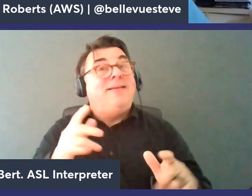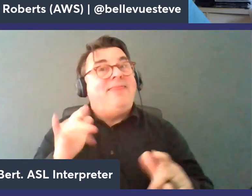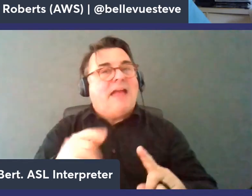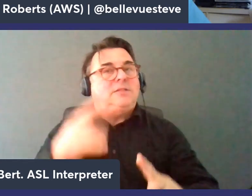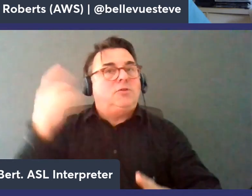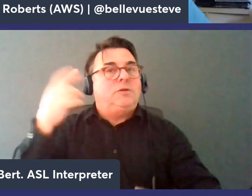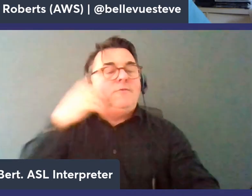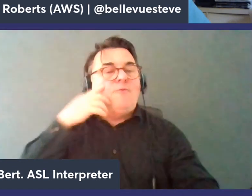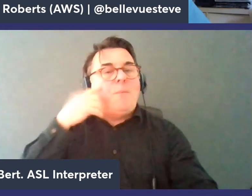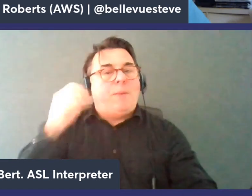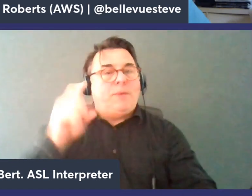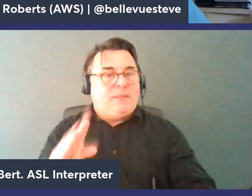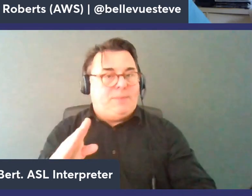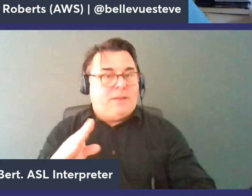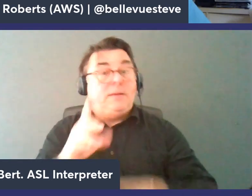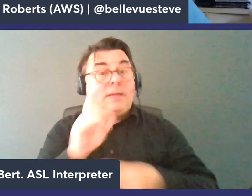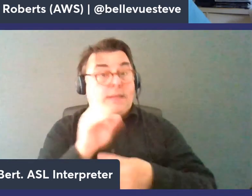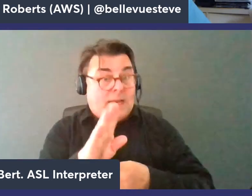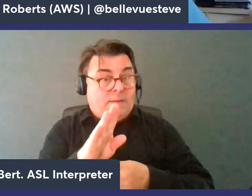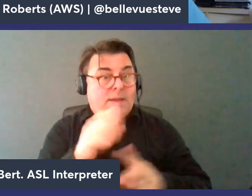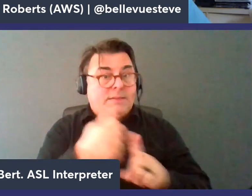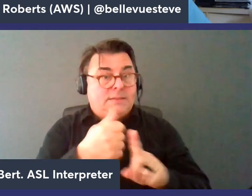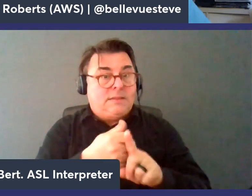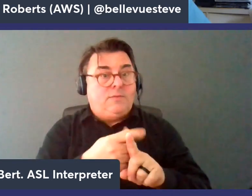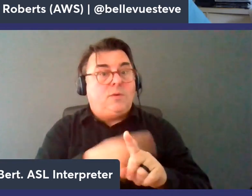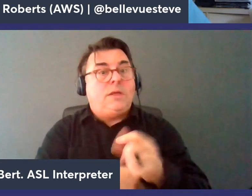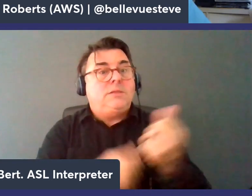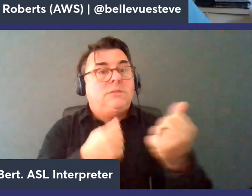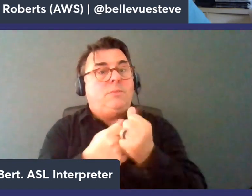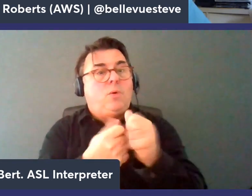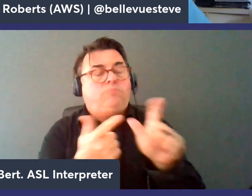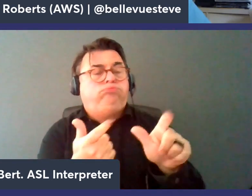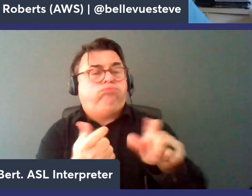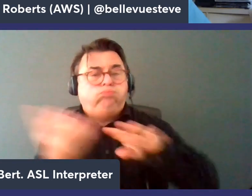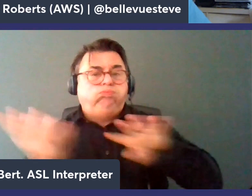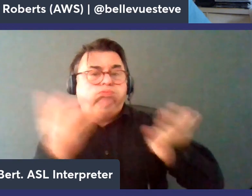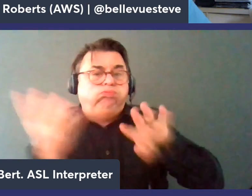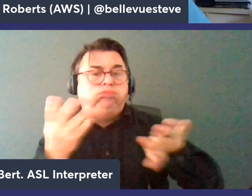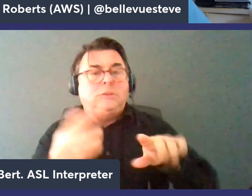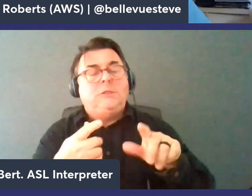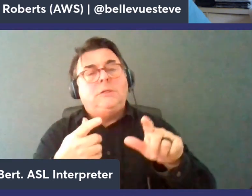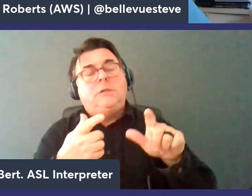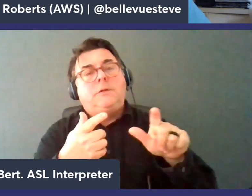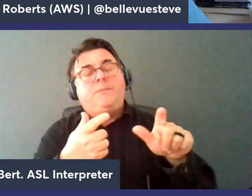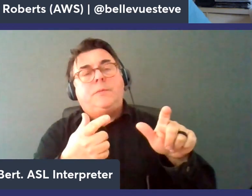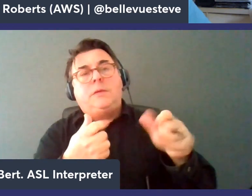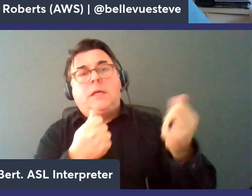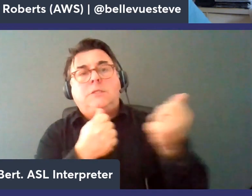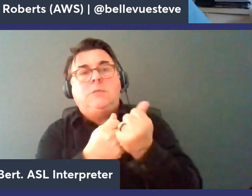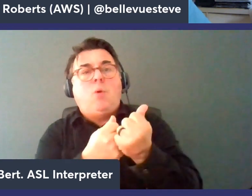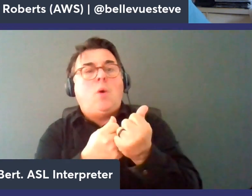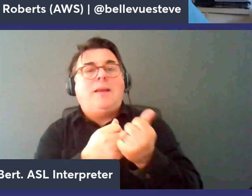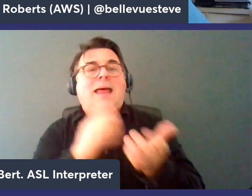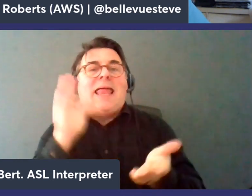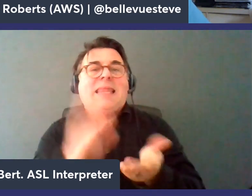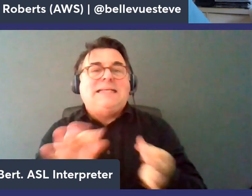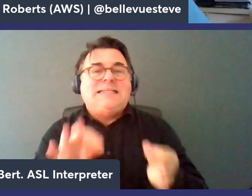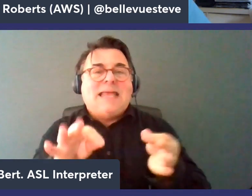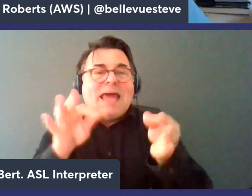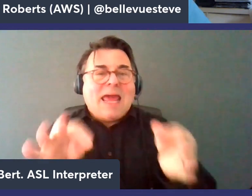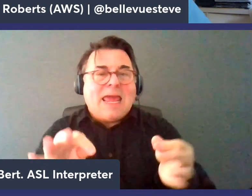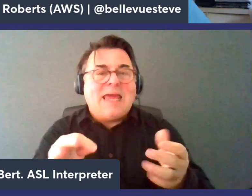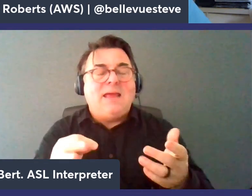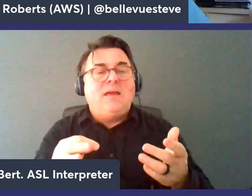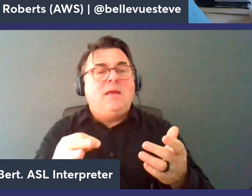comes in you want to use a database which can support that high throughput support that low latency and it can support you know